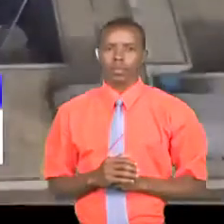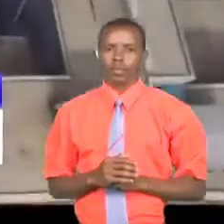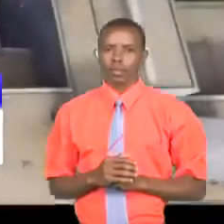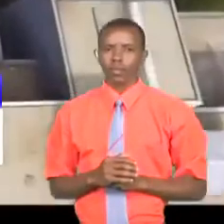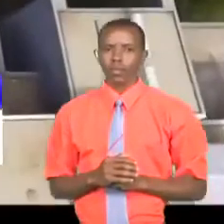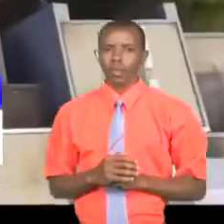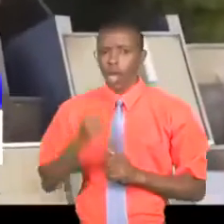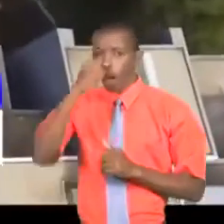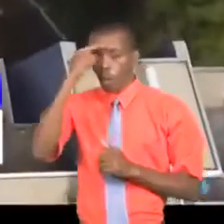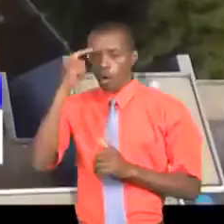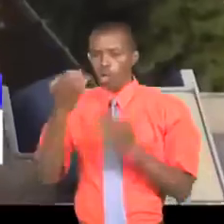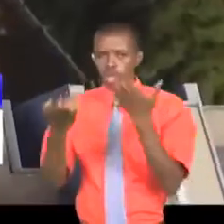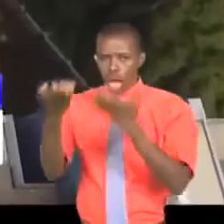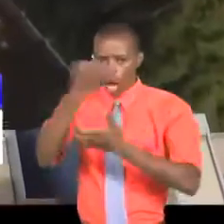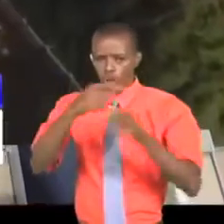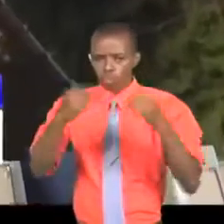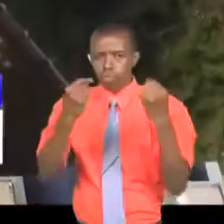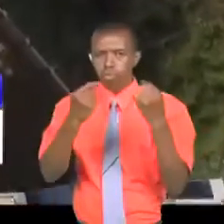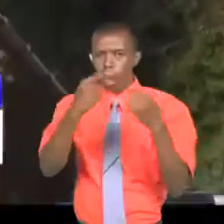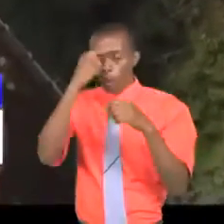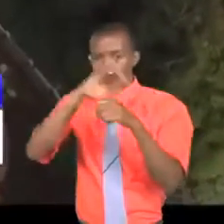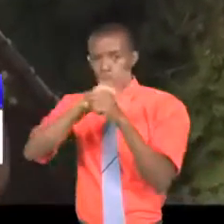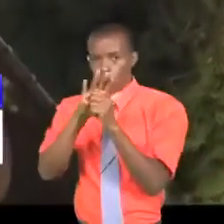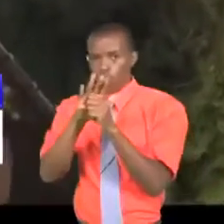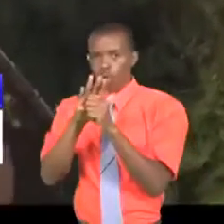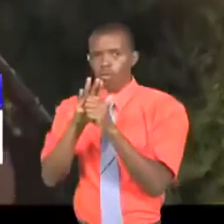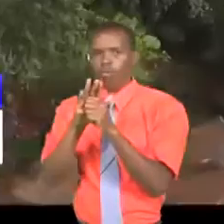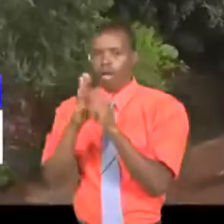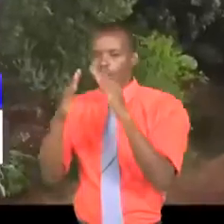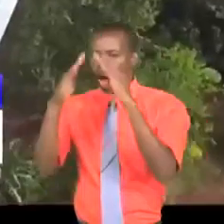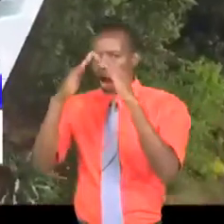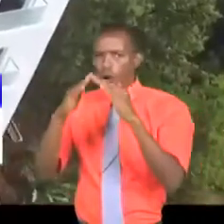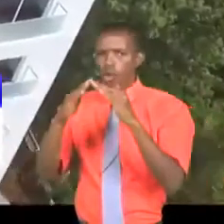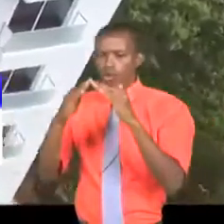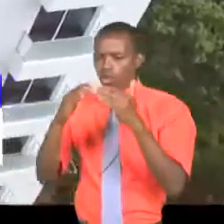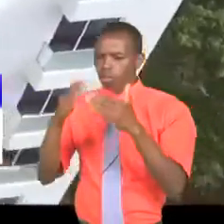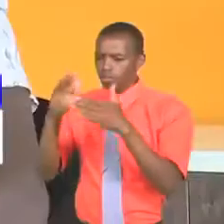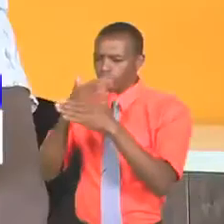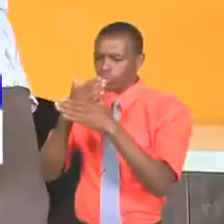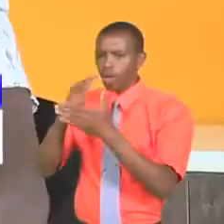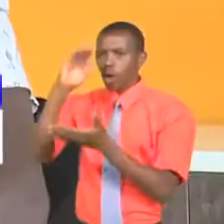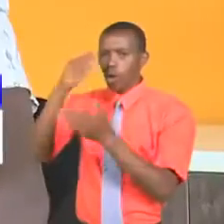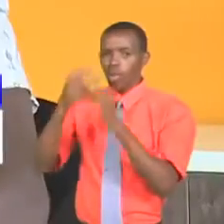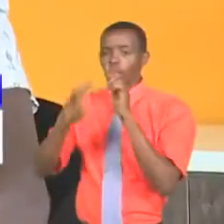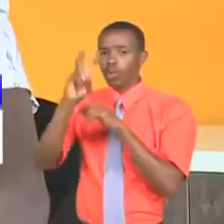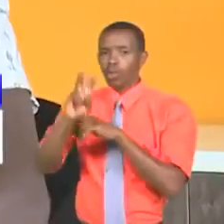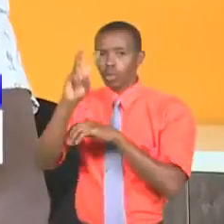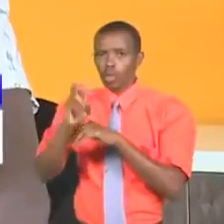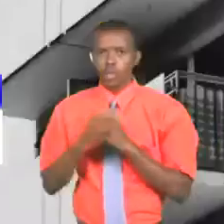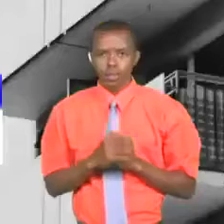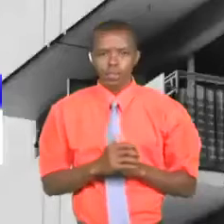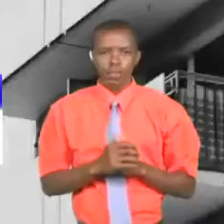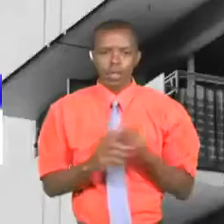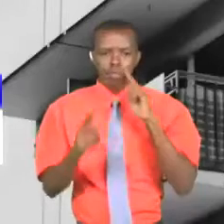As a result of the economic disruptions caused by the COVID-19, the rental market was at its lowest during 2020. When you talk about the high end, you'd be